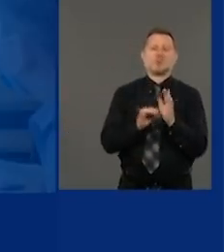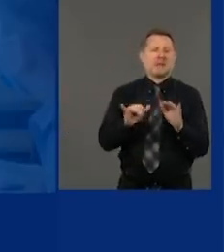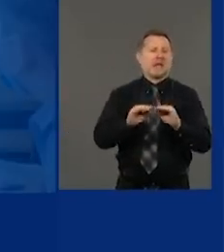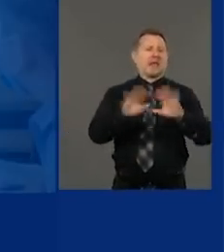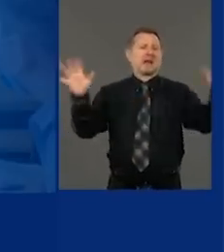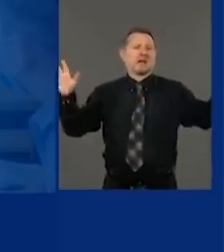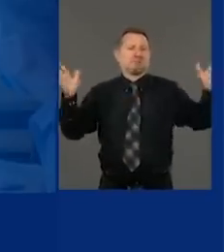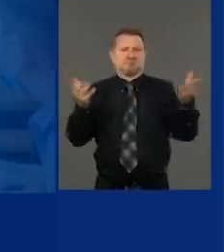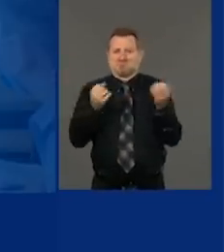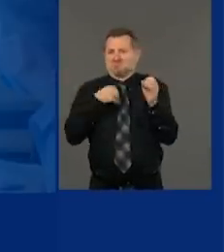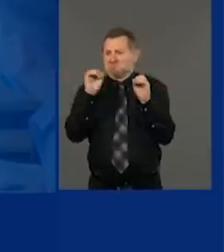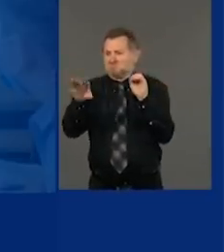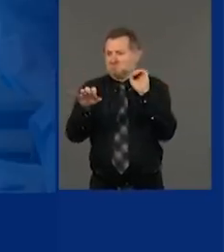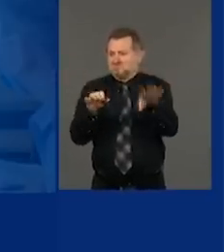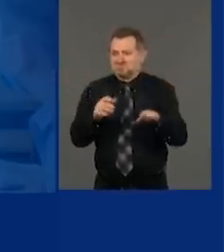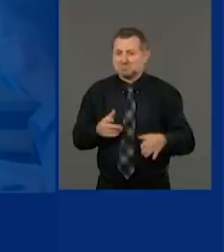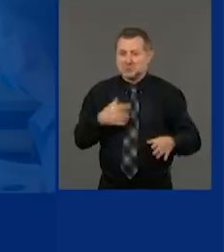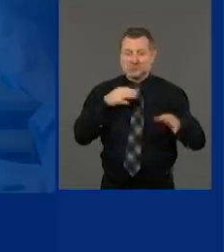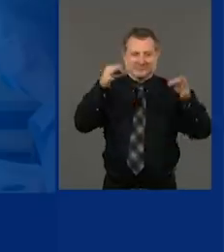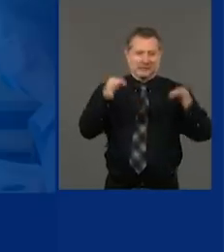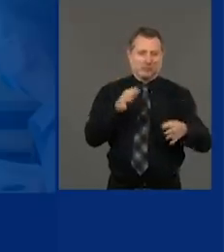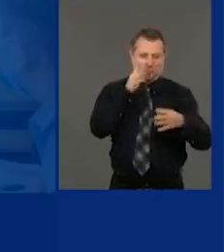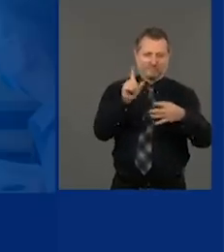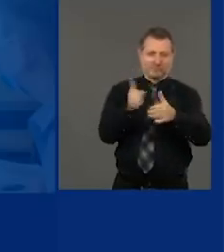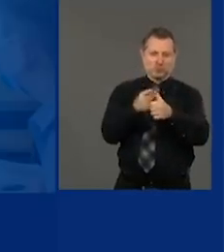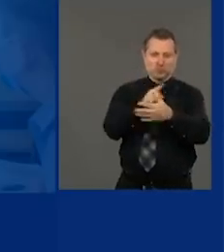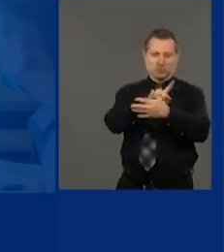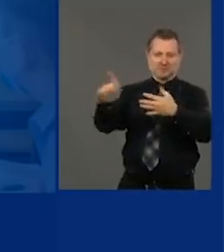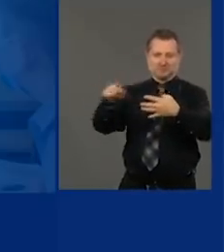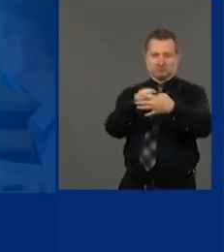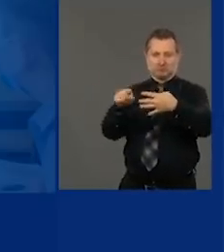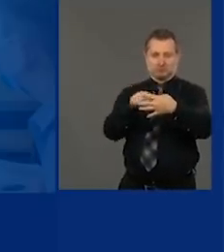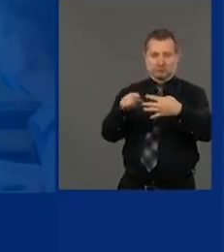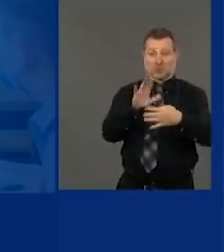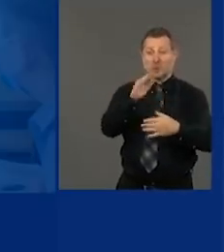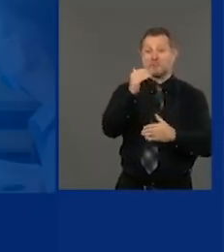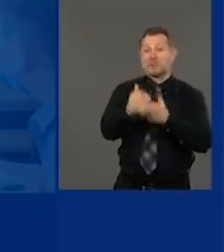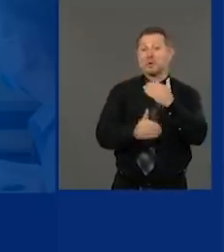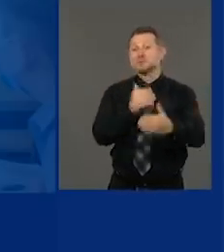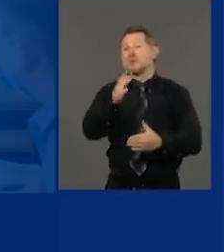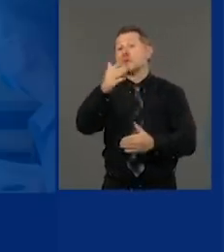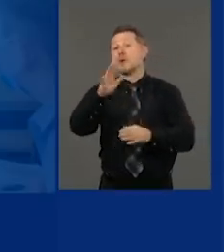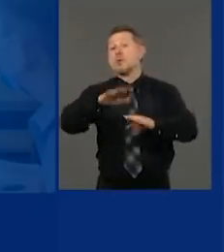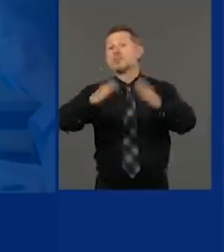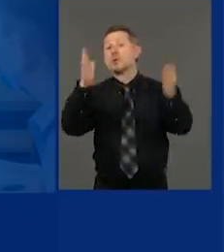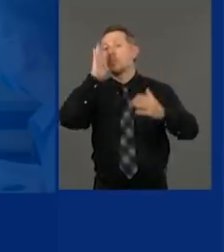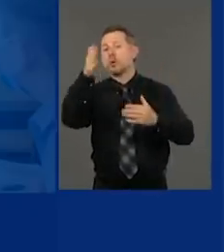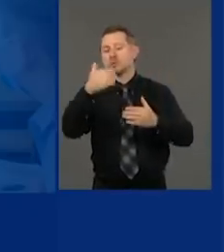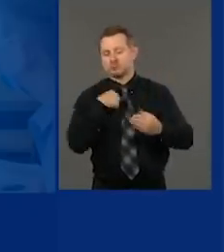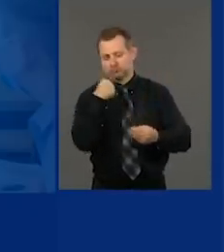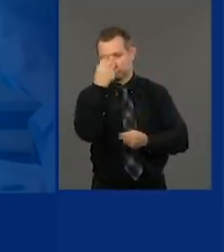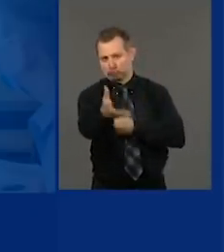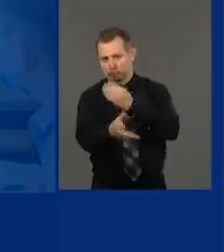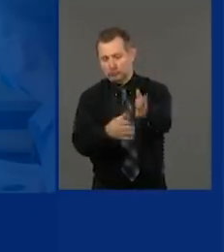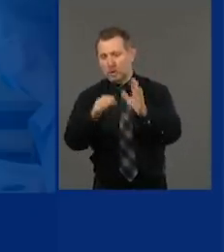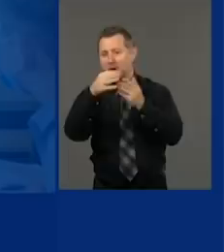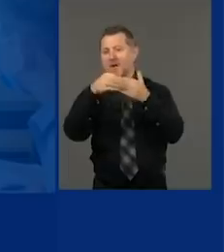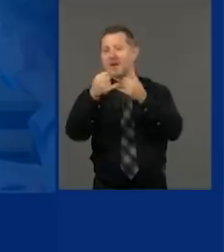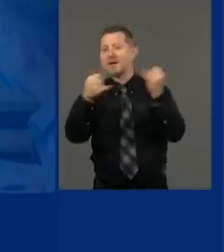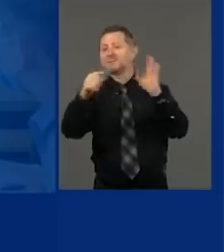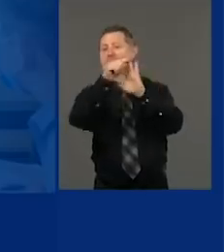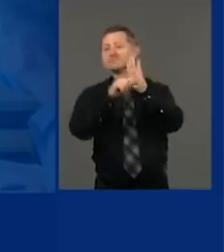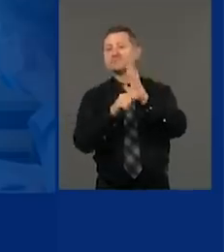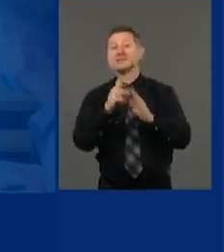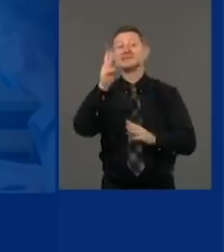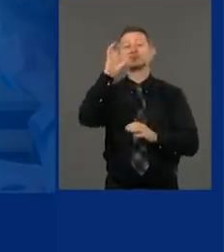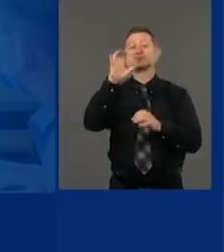you get a green light to reopen, then how you reopen, you follow the guidelines, and we leave it to the 700 school districts across the state